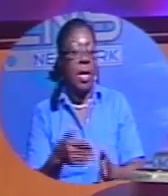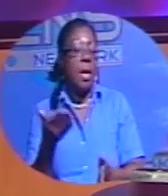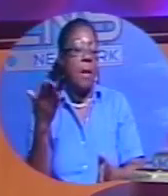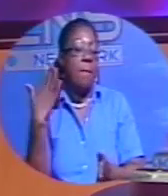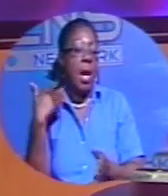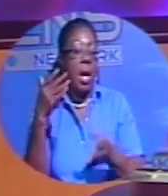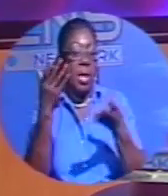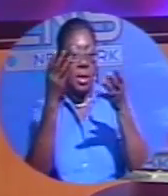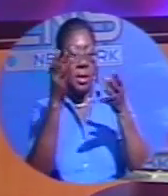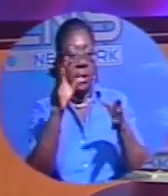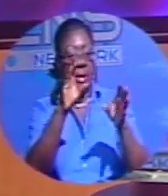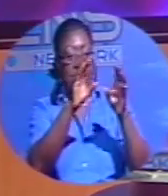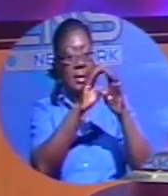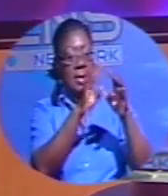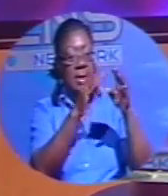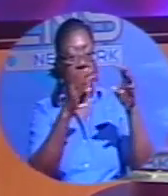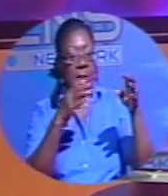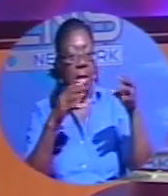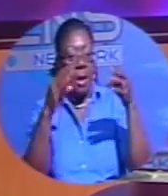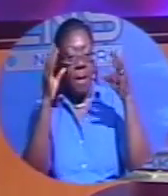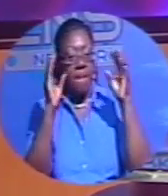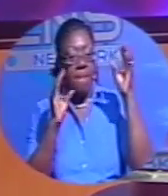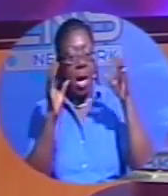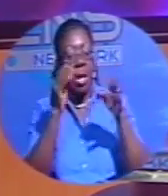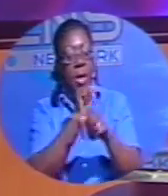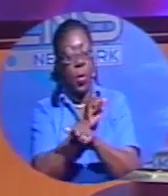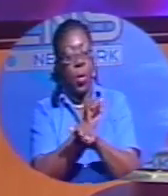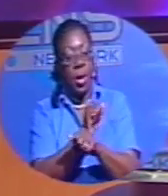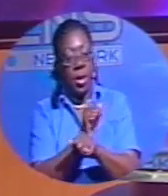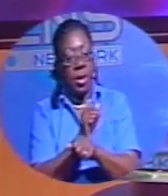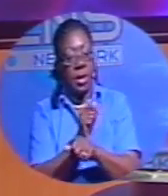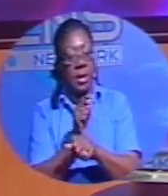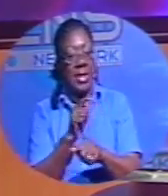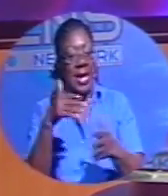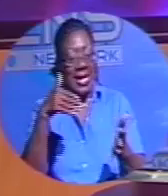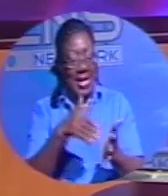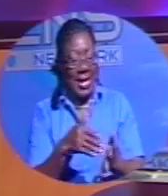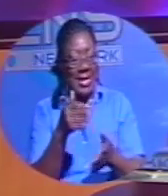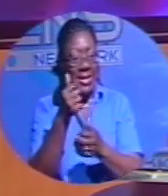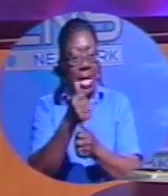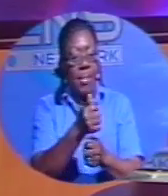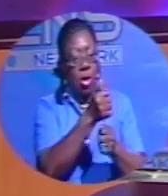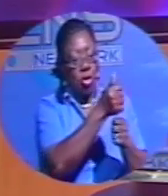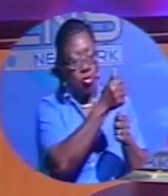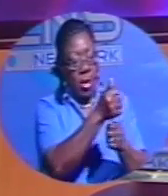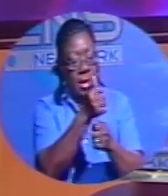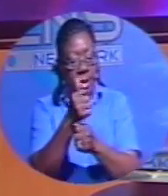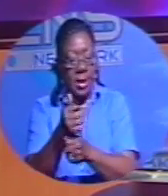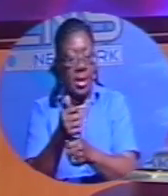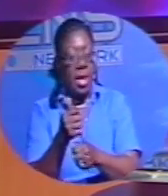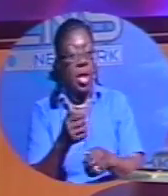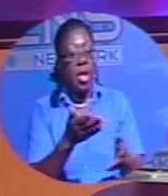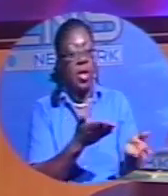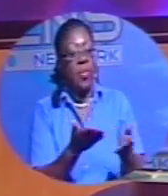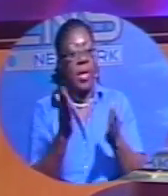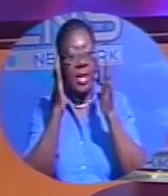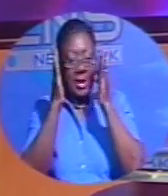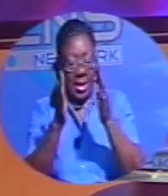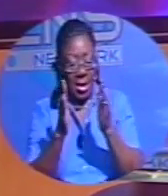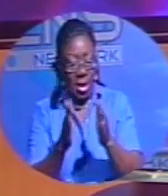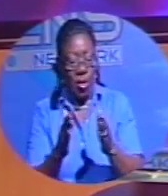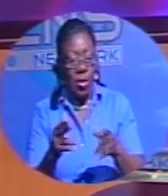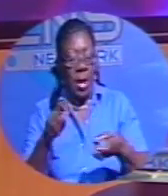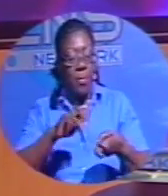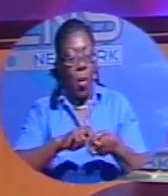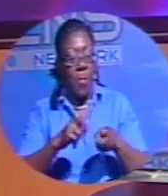apparently have stepped closer to getting their monies owed. Today, they demonstrated in Rawson Square to bring attention to their plight. The prime minister